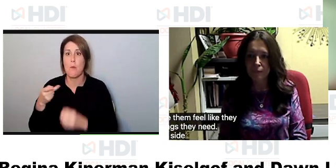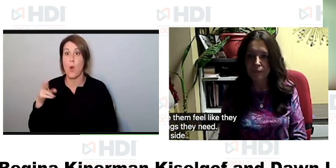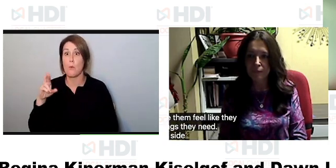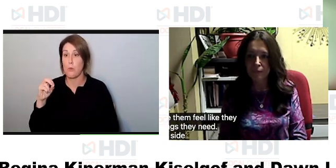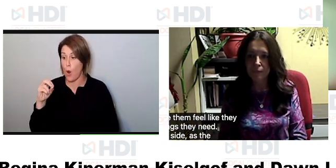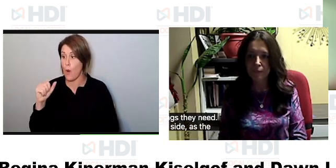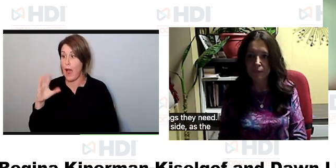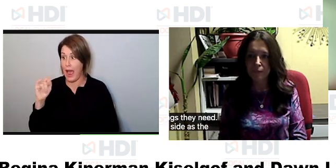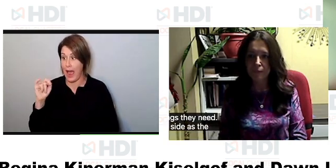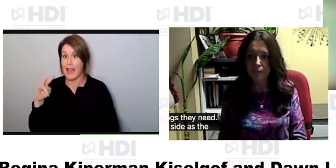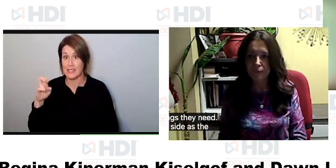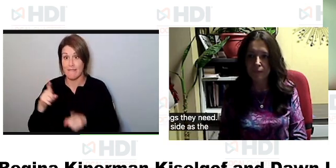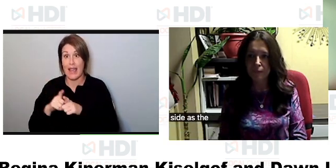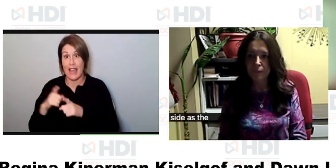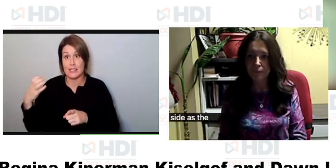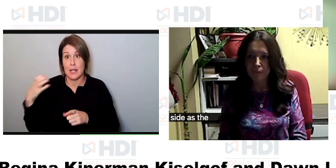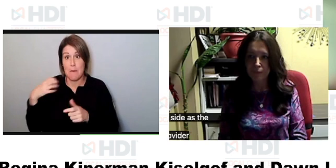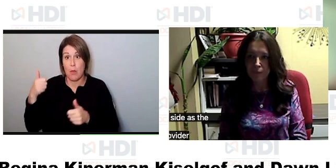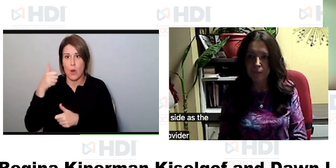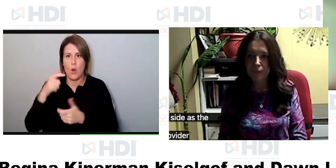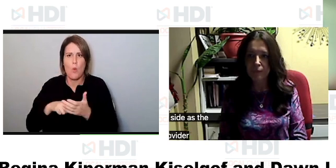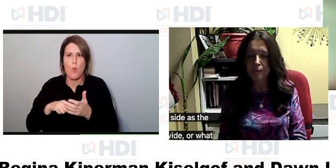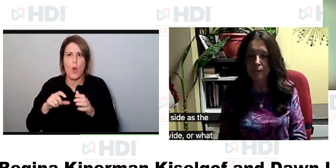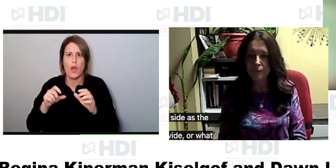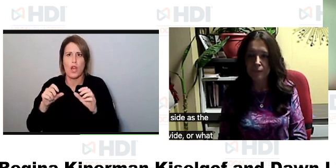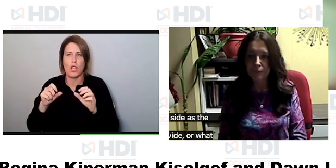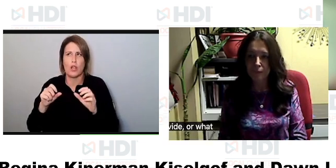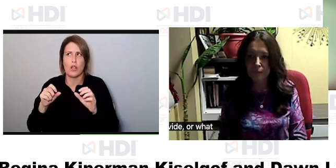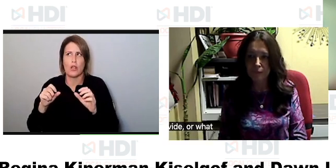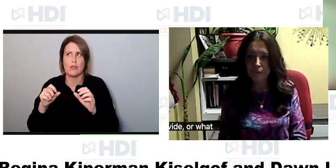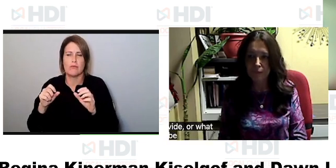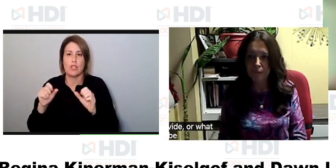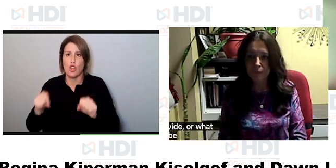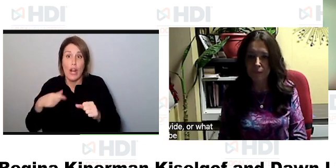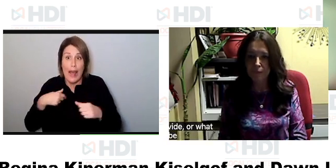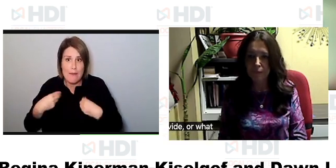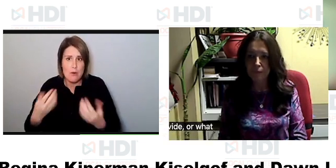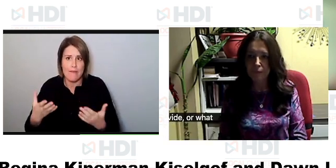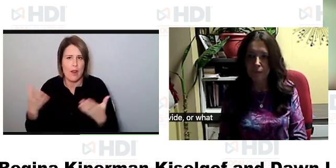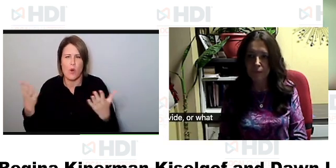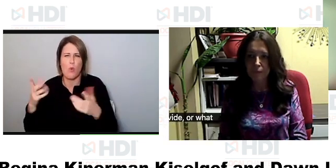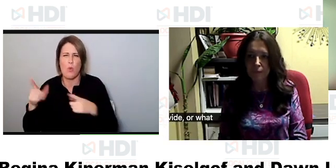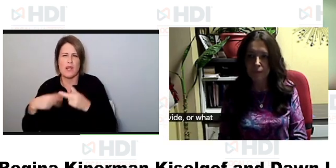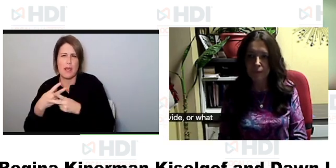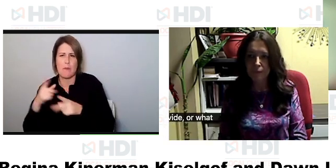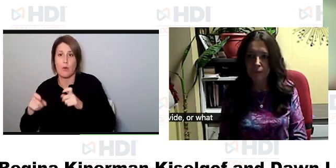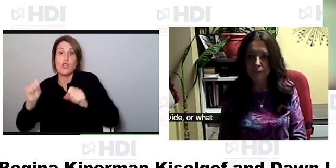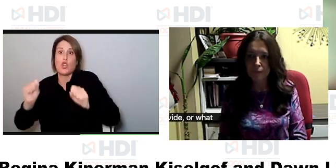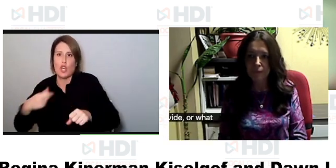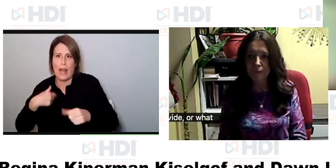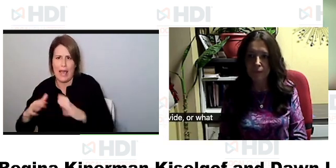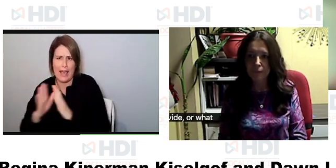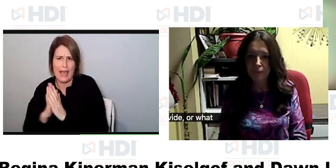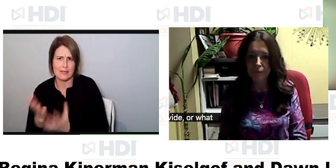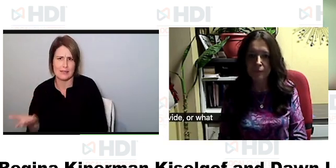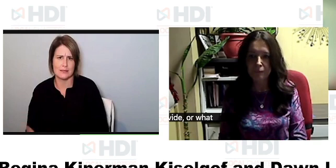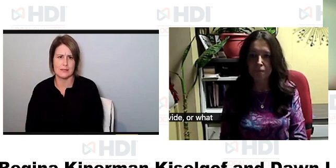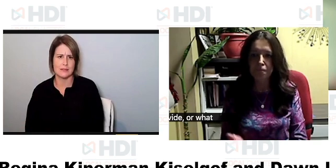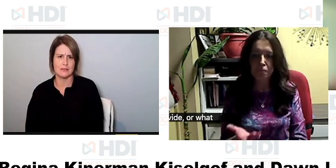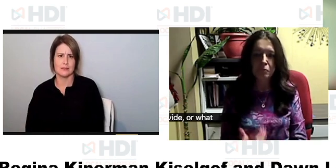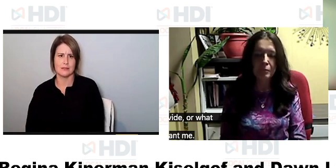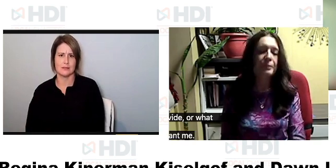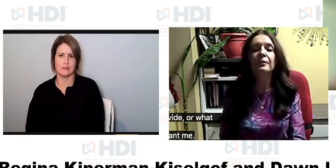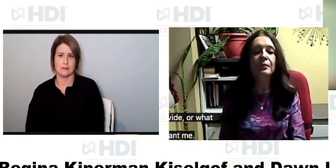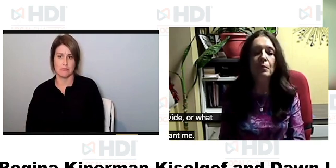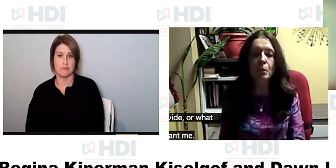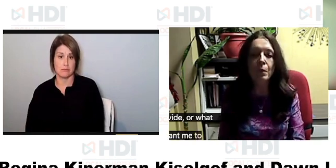what can you sort of help provide or or what questions i guess could you be asking do you